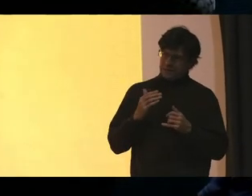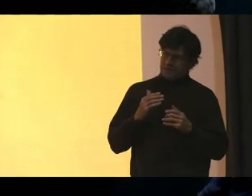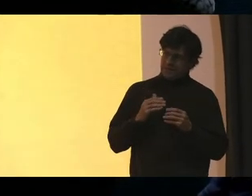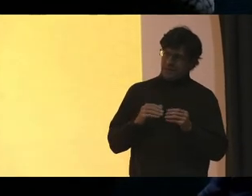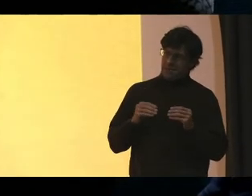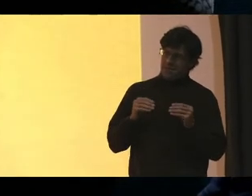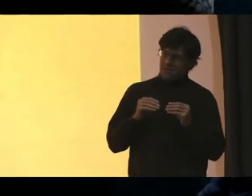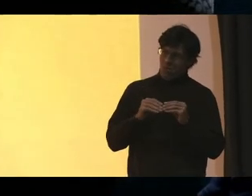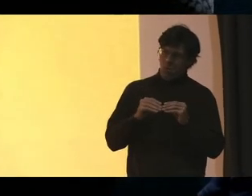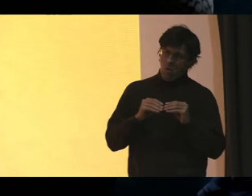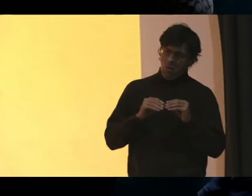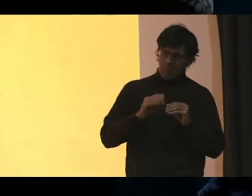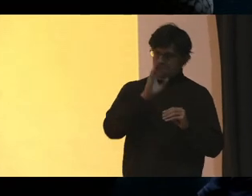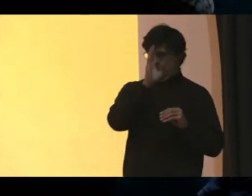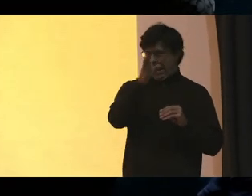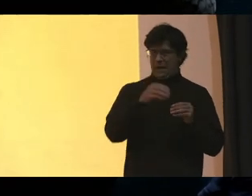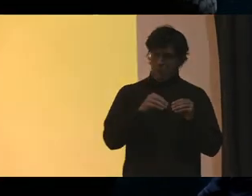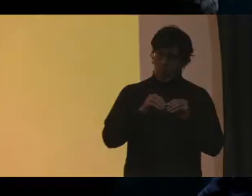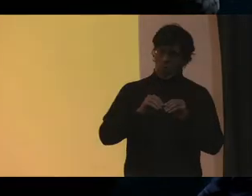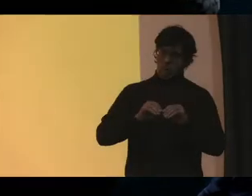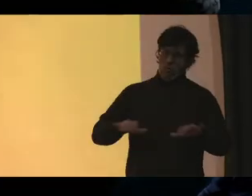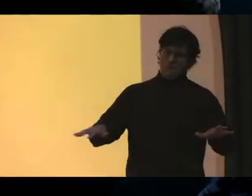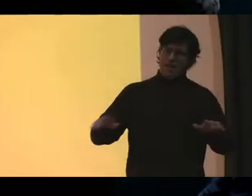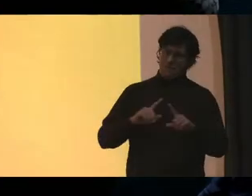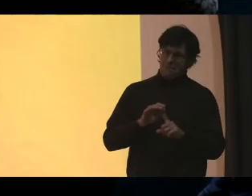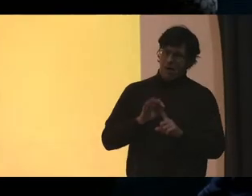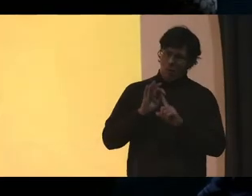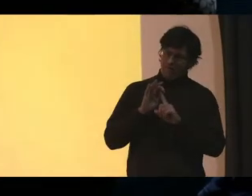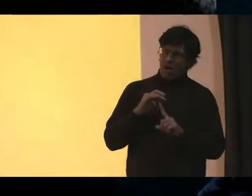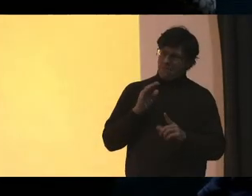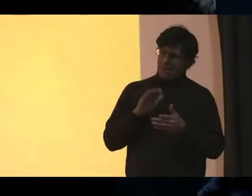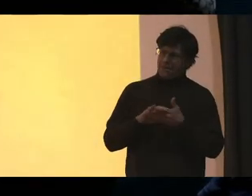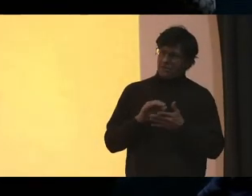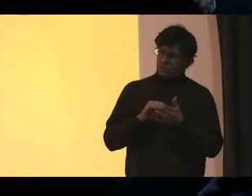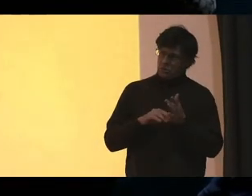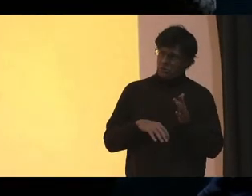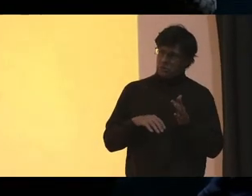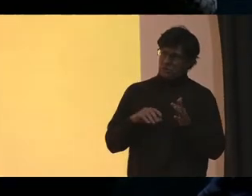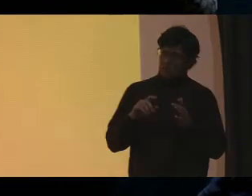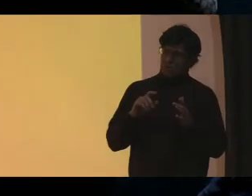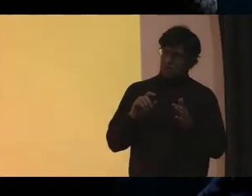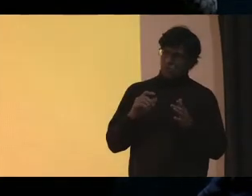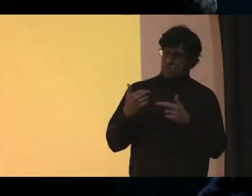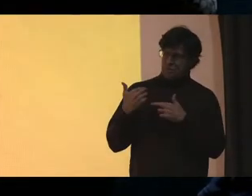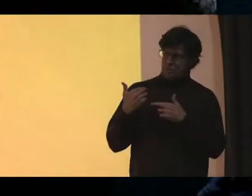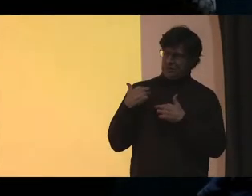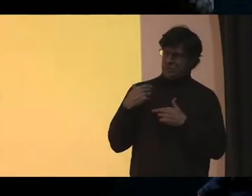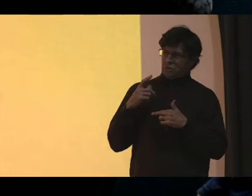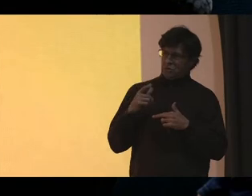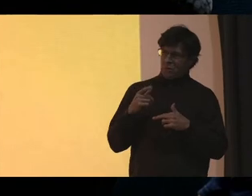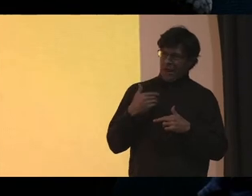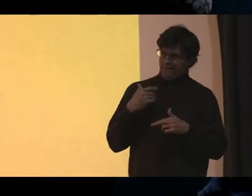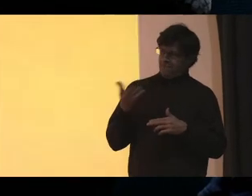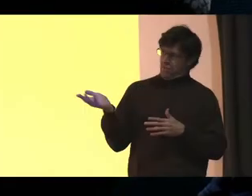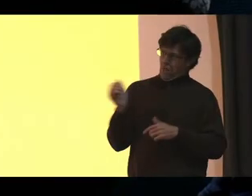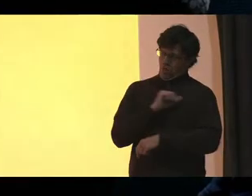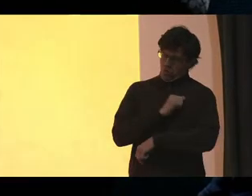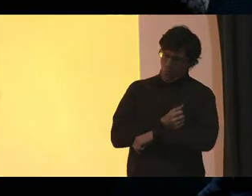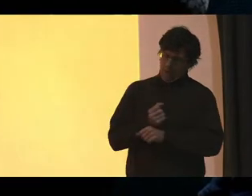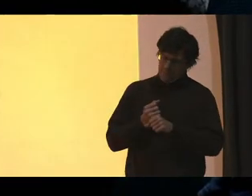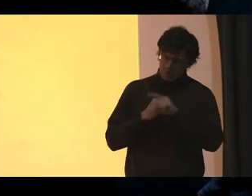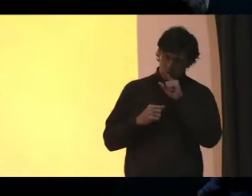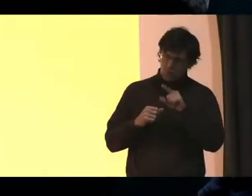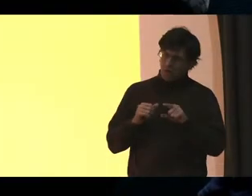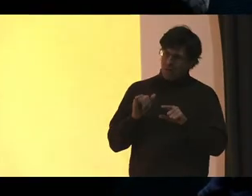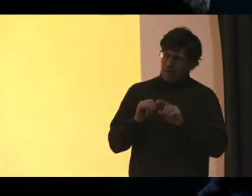and more prevalent However, I believe that it's leadership's responsibility You guys have the authority to make sure that